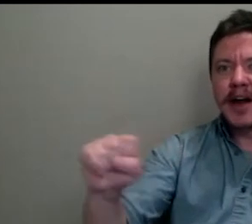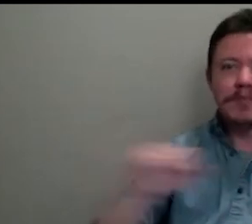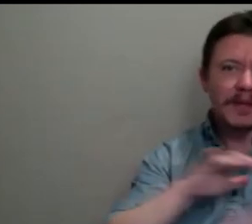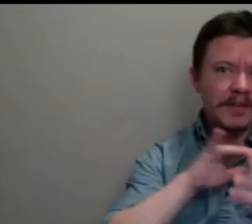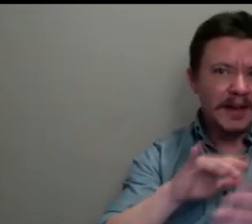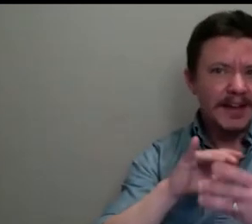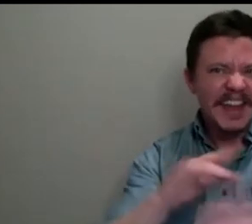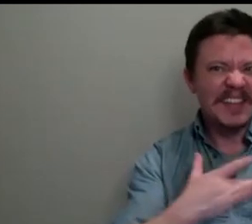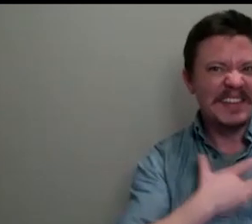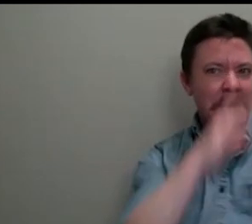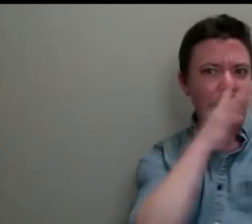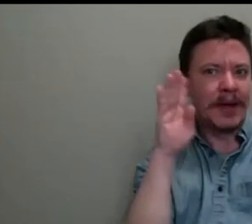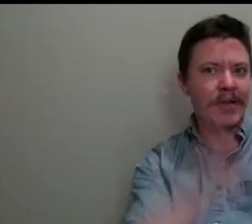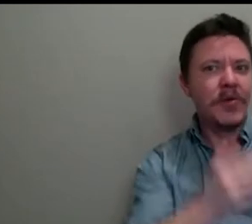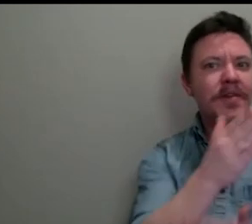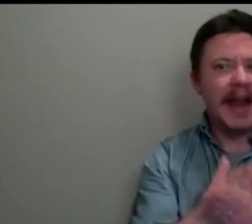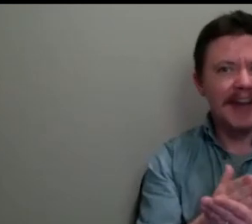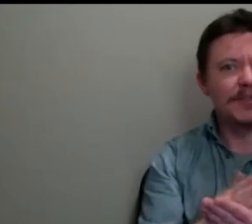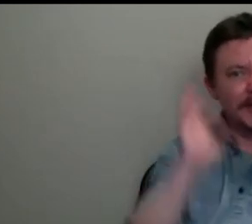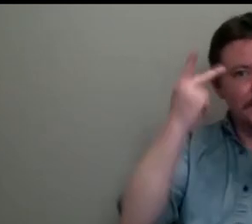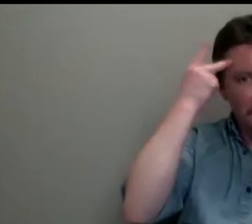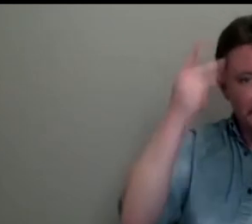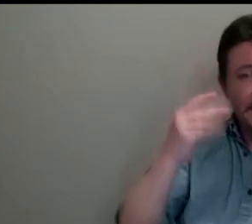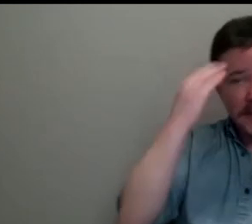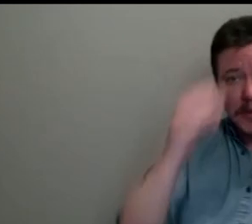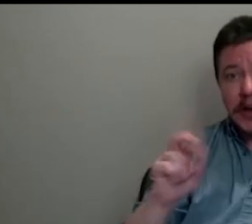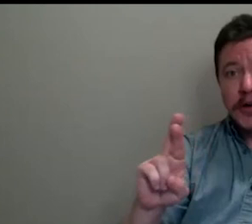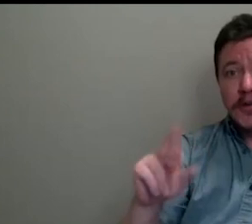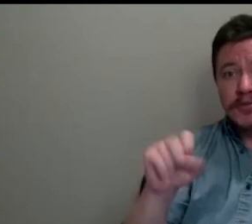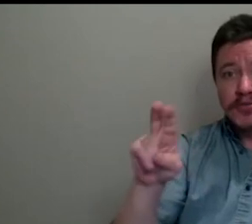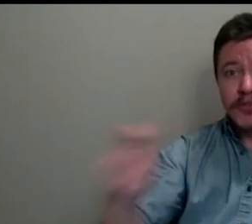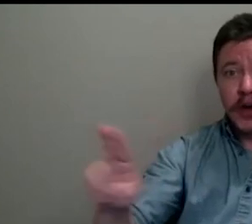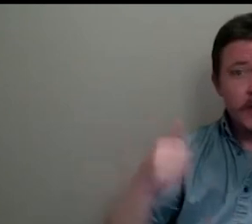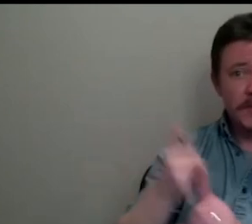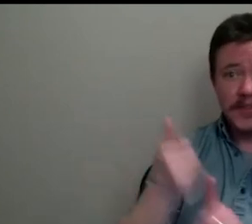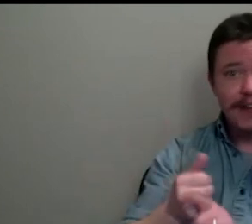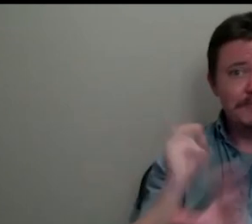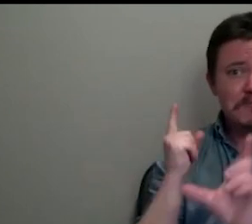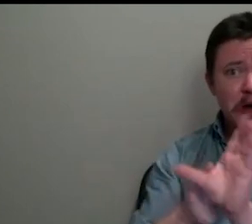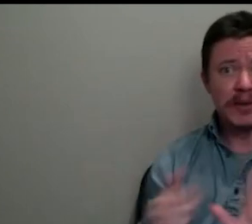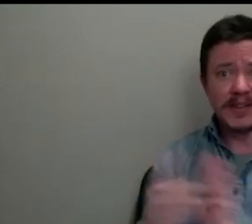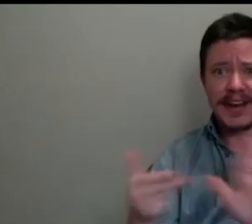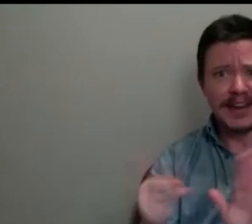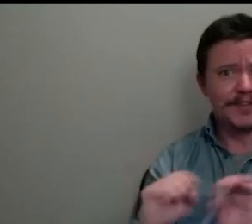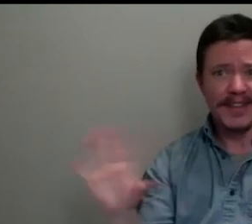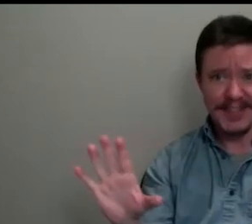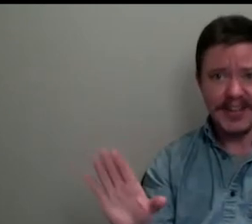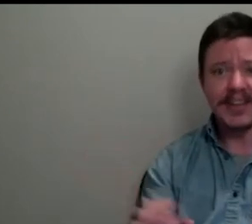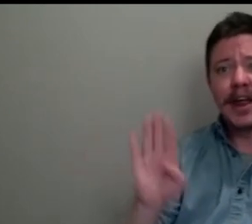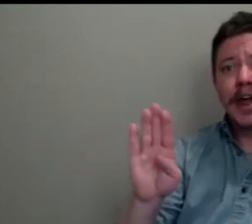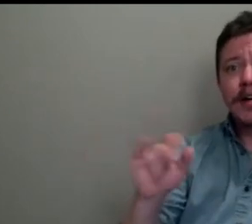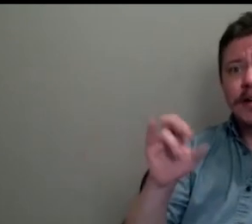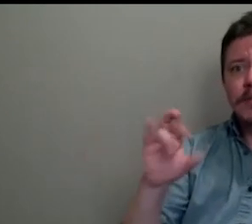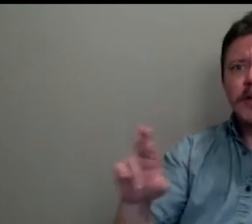was really very committed to that. We know that Roussel was a communist, certainly. And that Bonnard also had